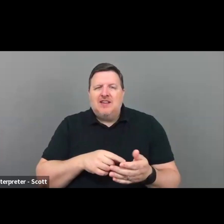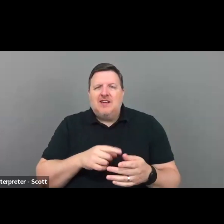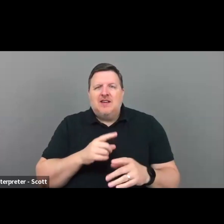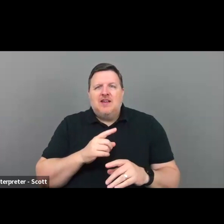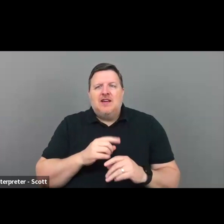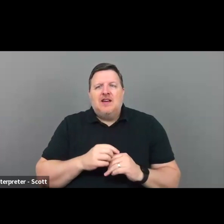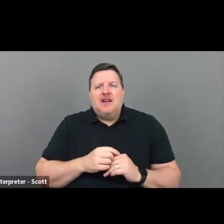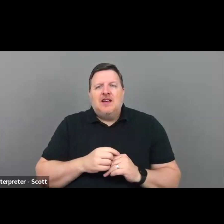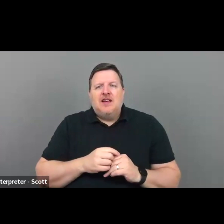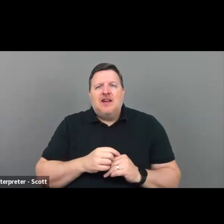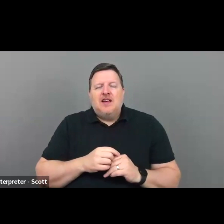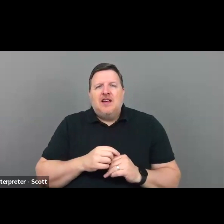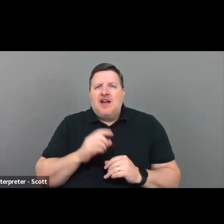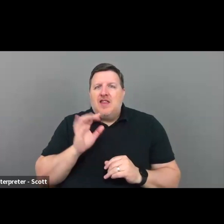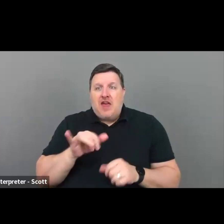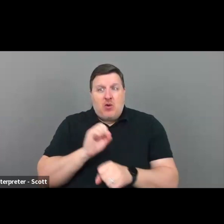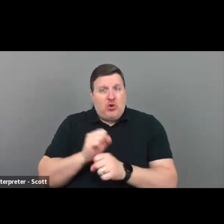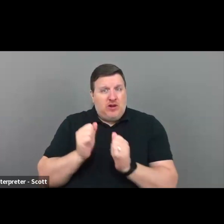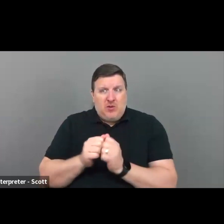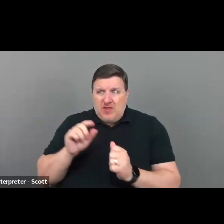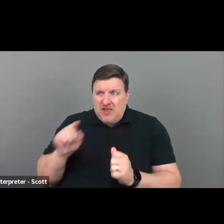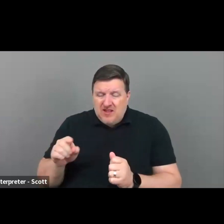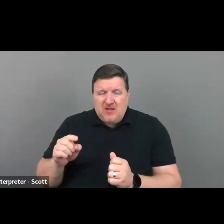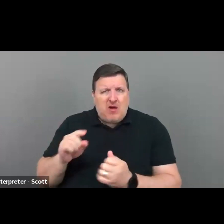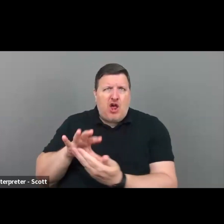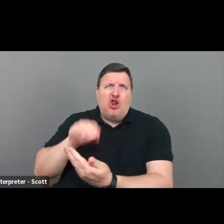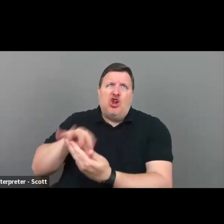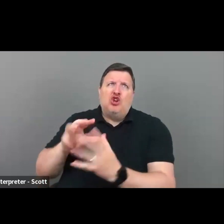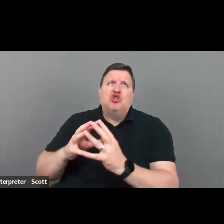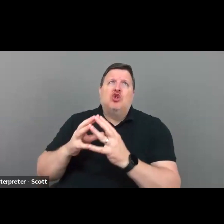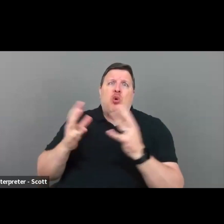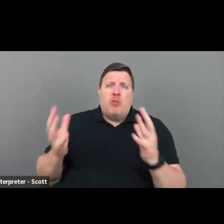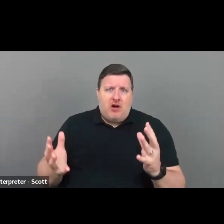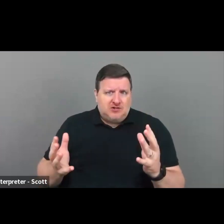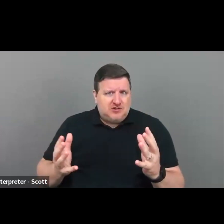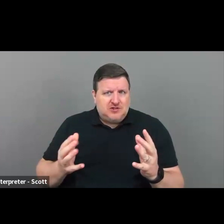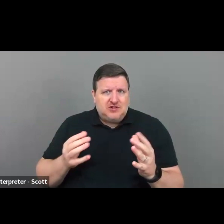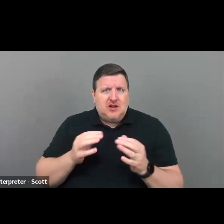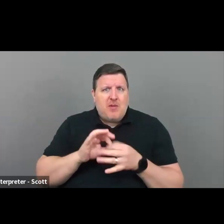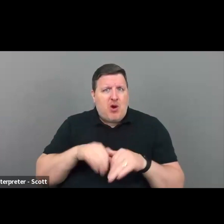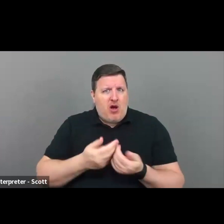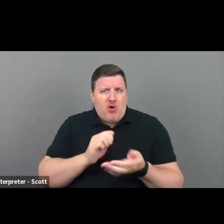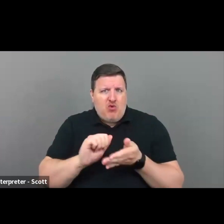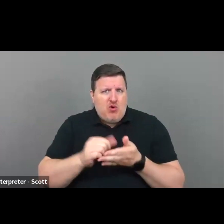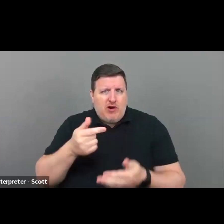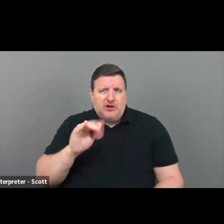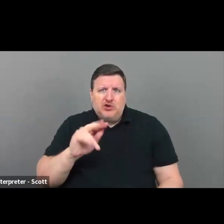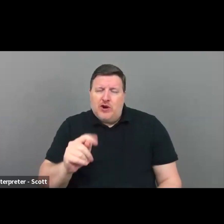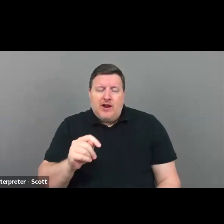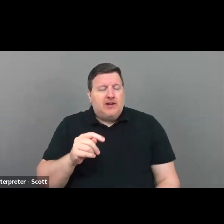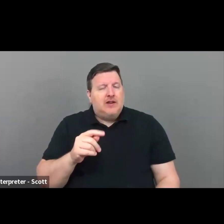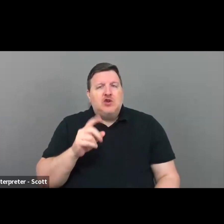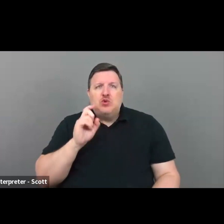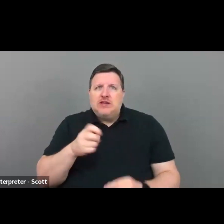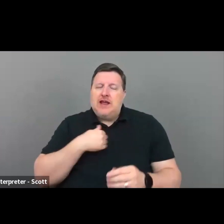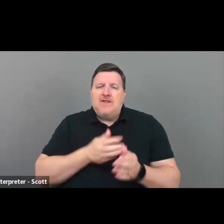And that just working with him taught me so much about grant writing, because you need to have that passion in, and you need to find a